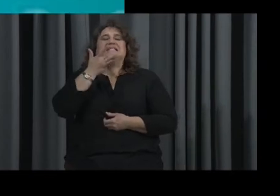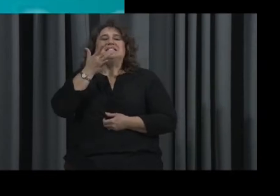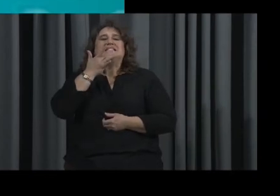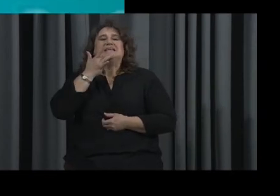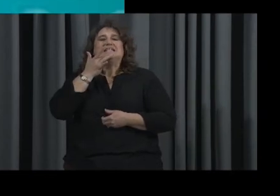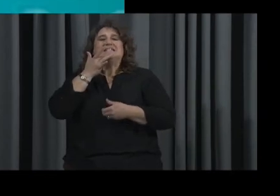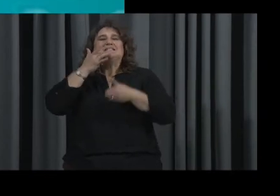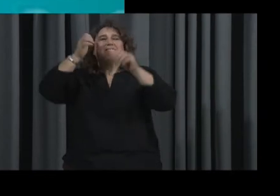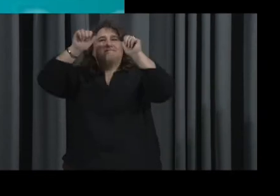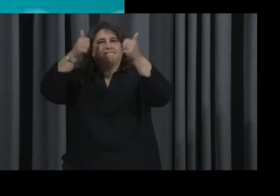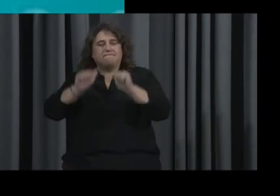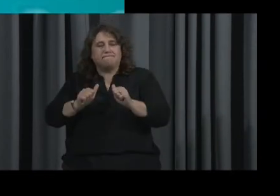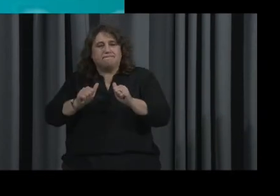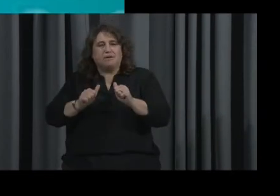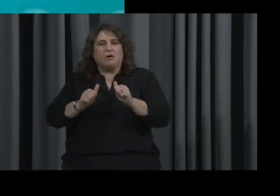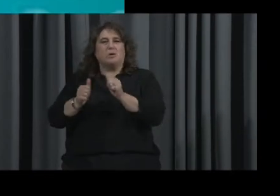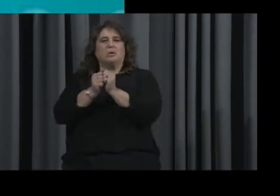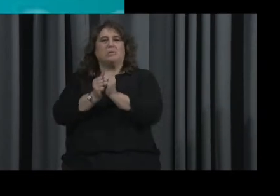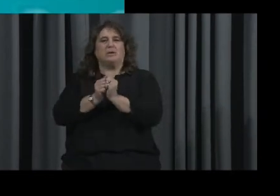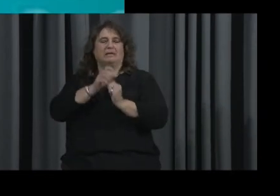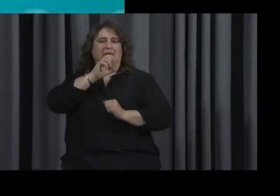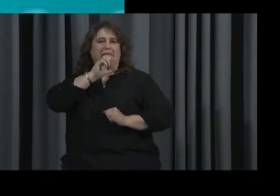body organ or system.